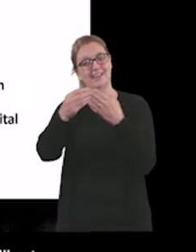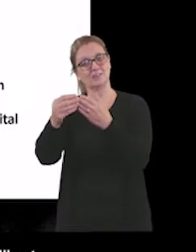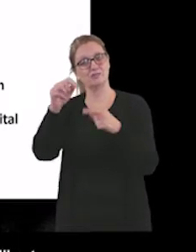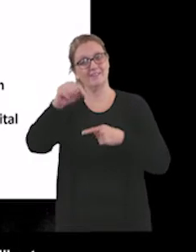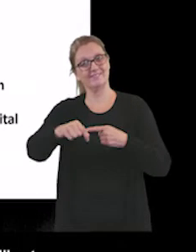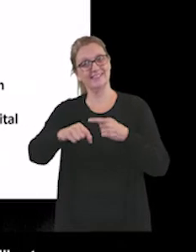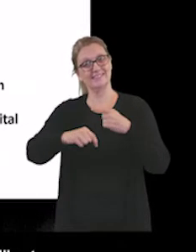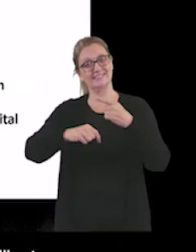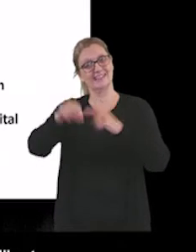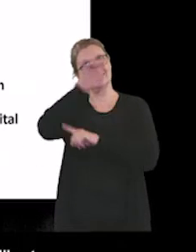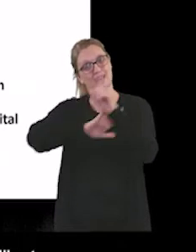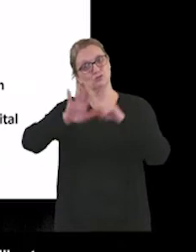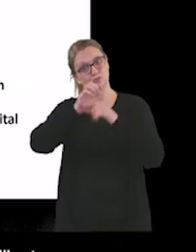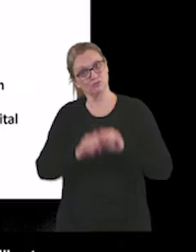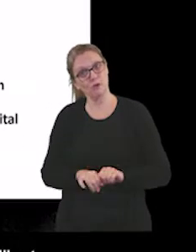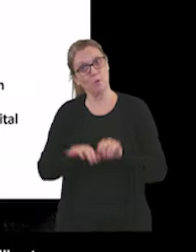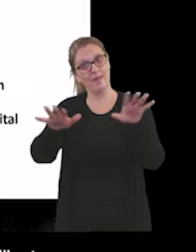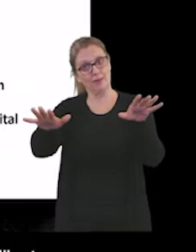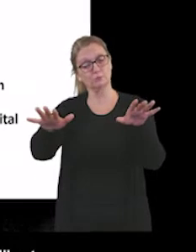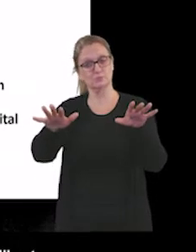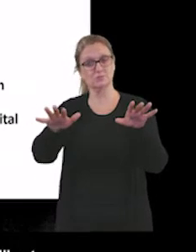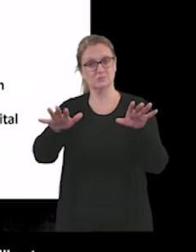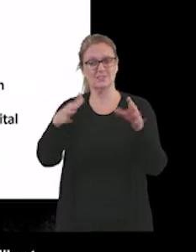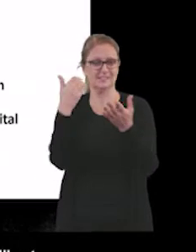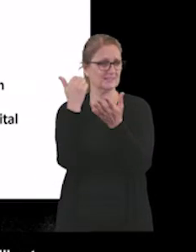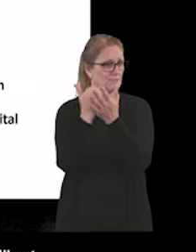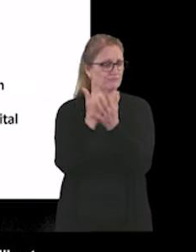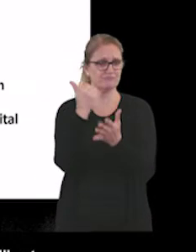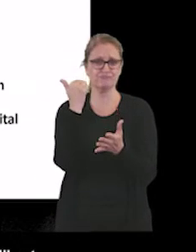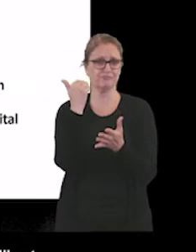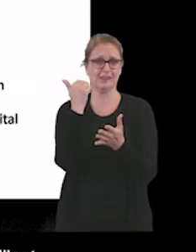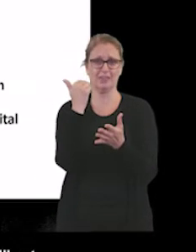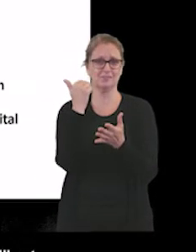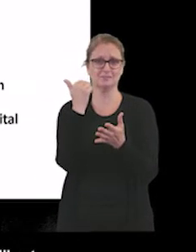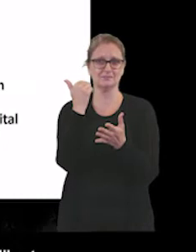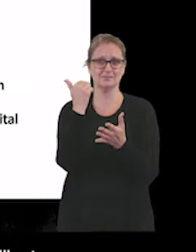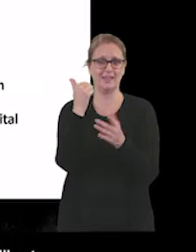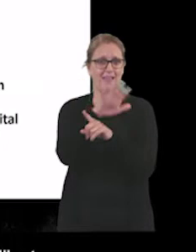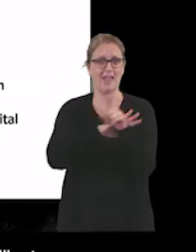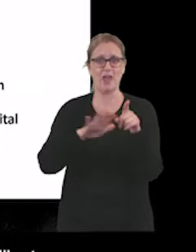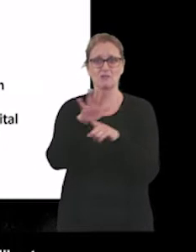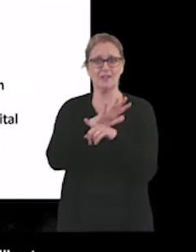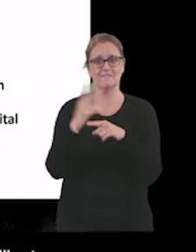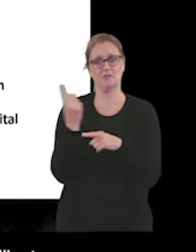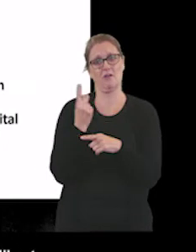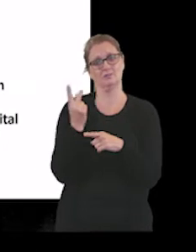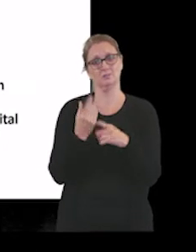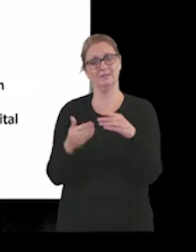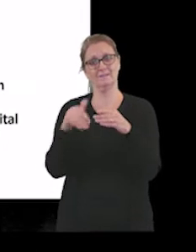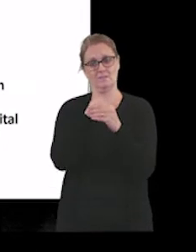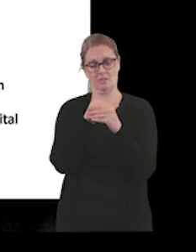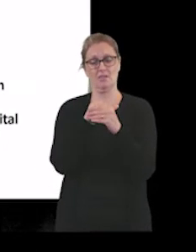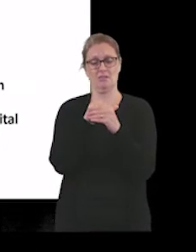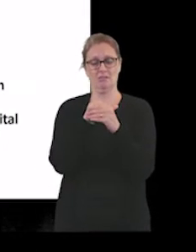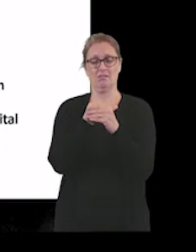rollout nationally. And it's a brilliant area for us to be involved in.